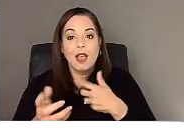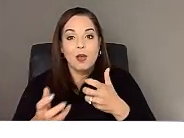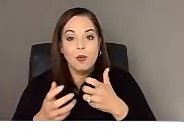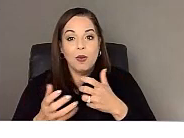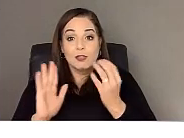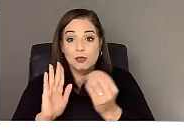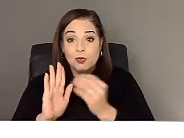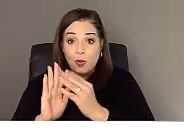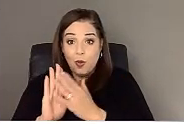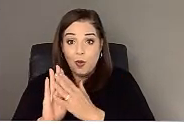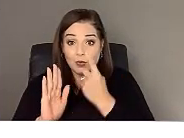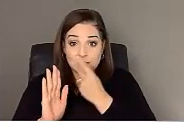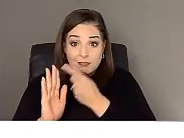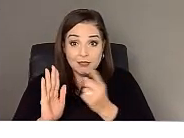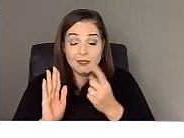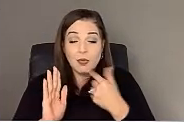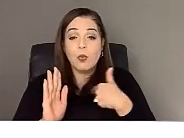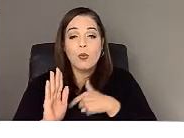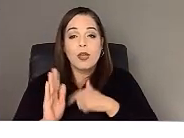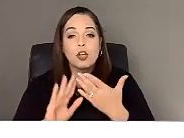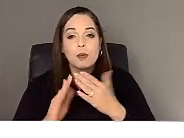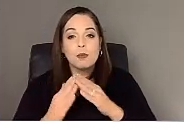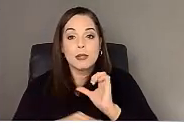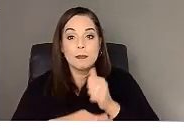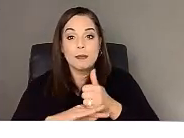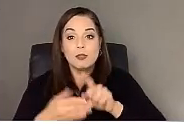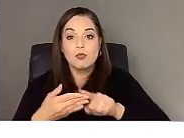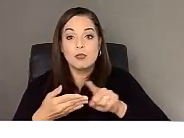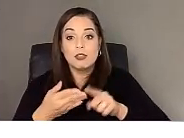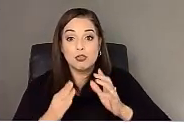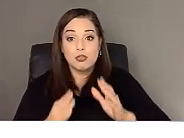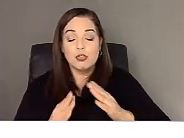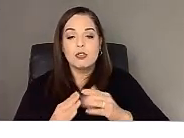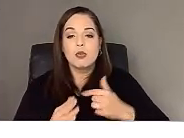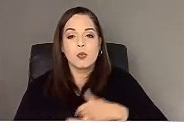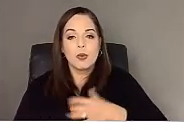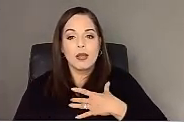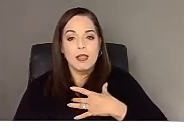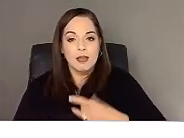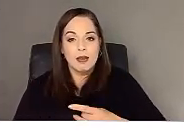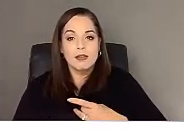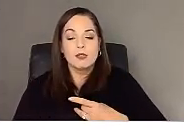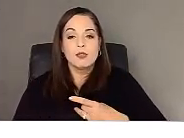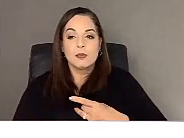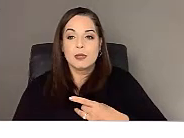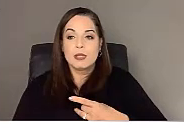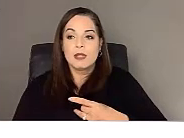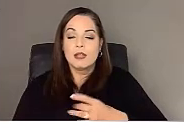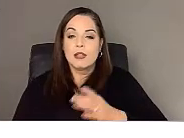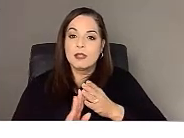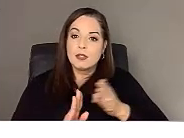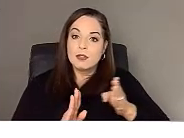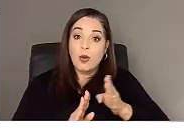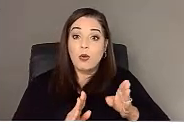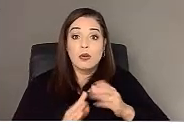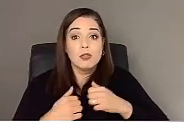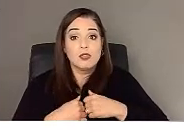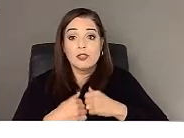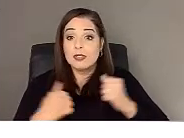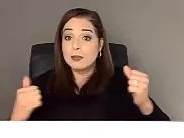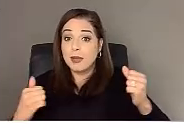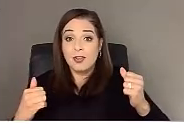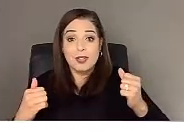that, uh, we are community-based researchers and we like to, uh, be err on the side of transparency. And so